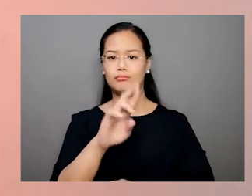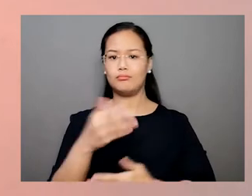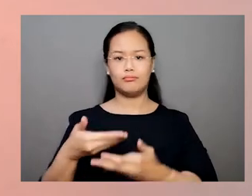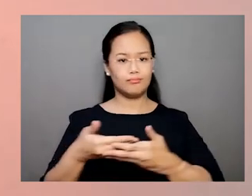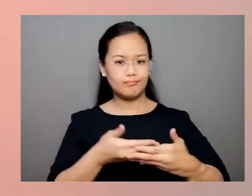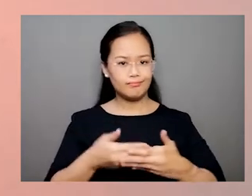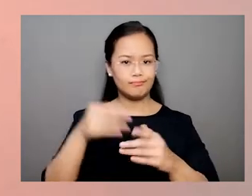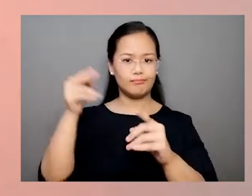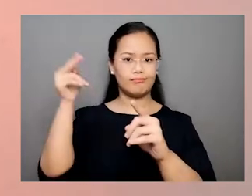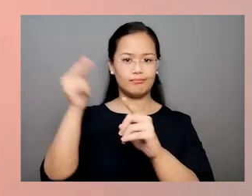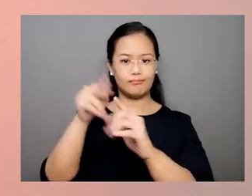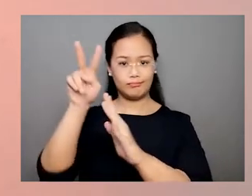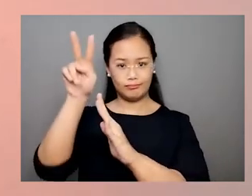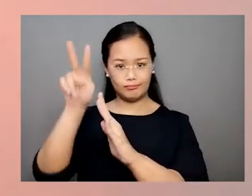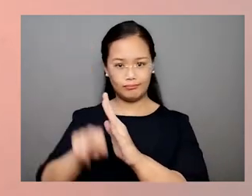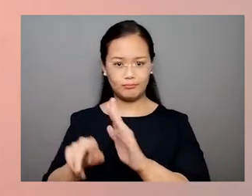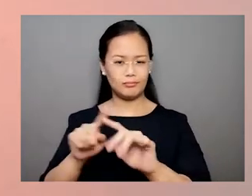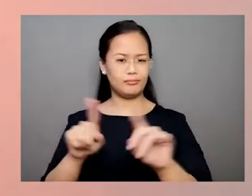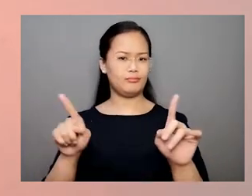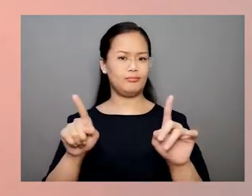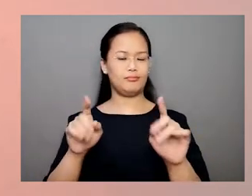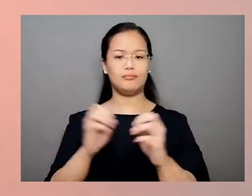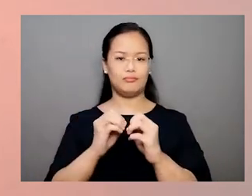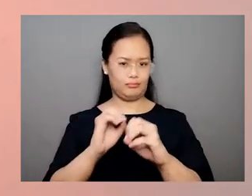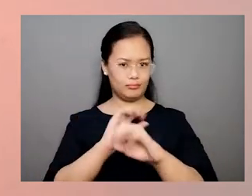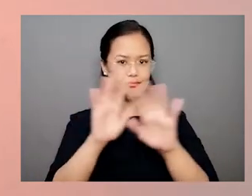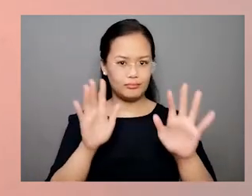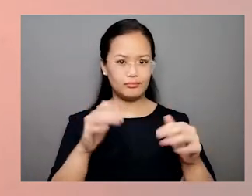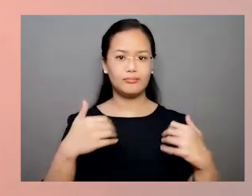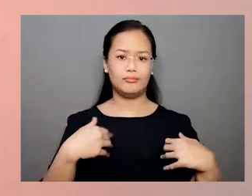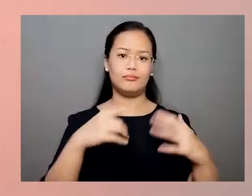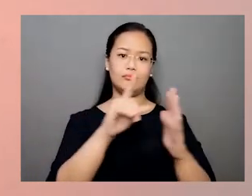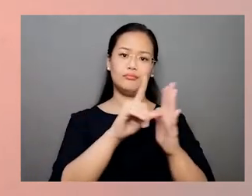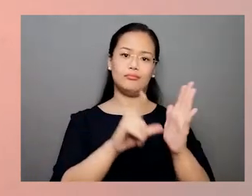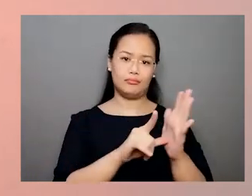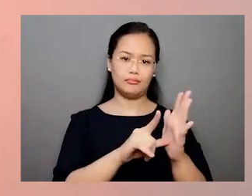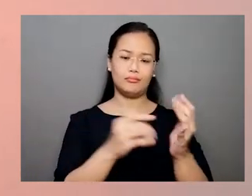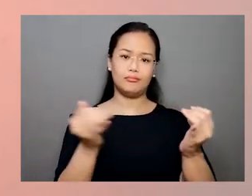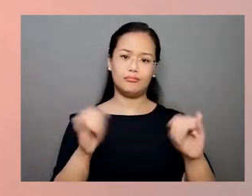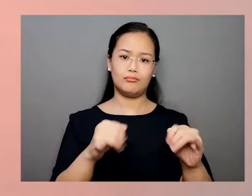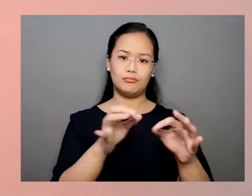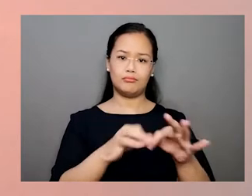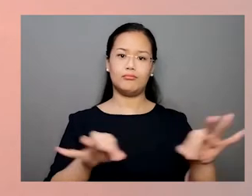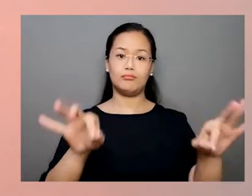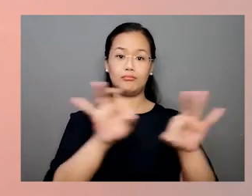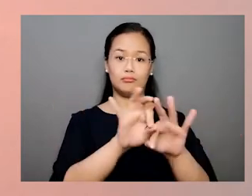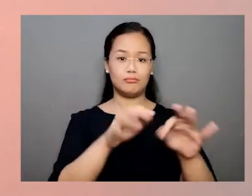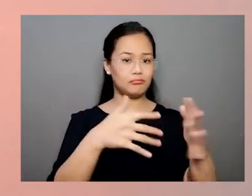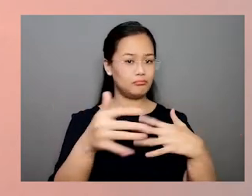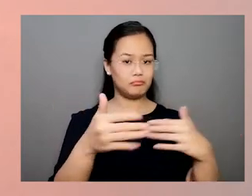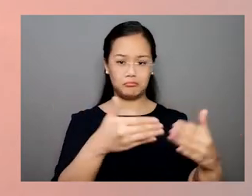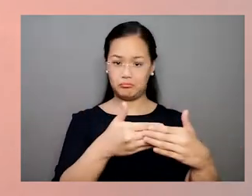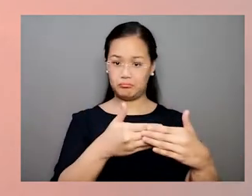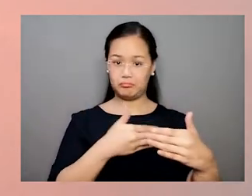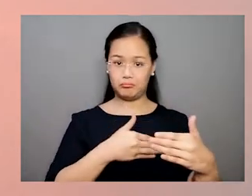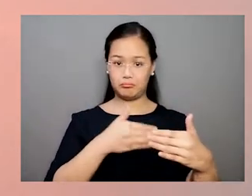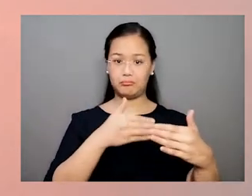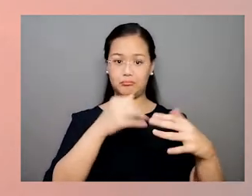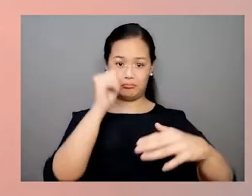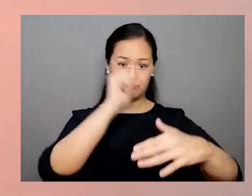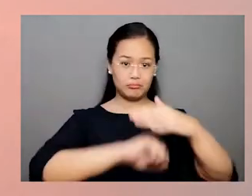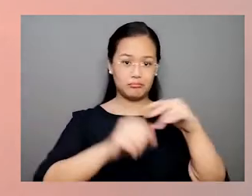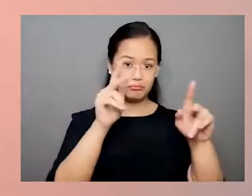grave. But let's be more accurate. There are legal issues that are significant even before a person is born.